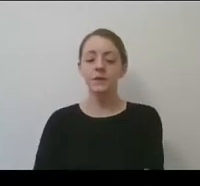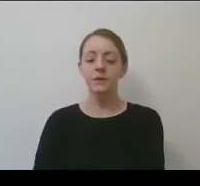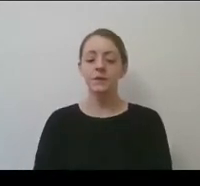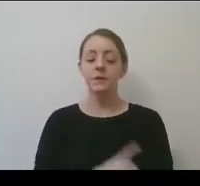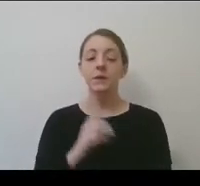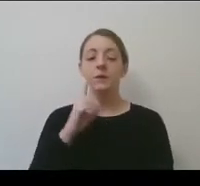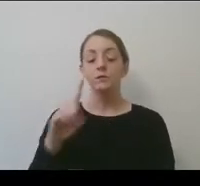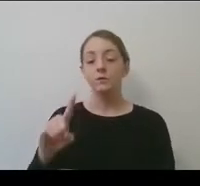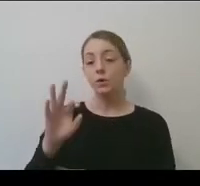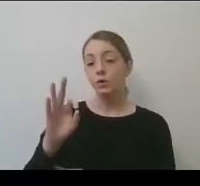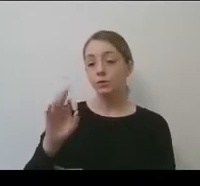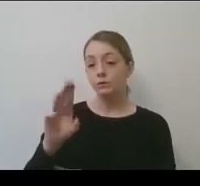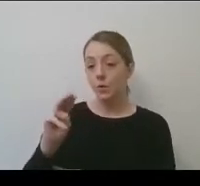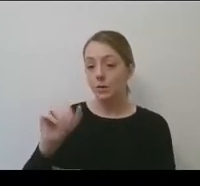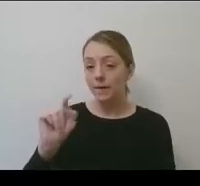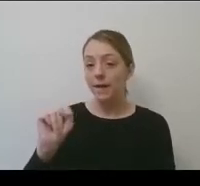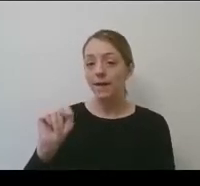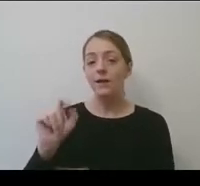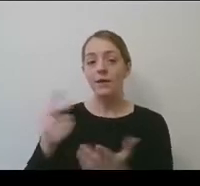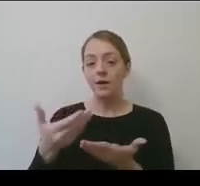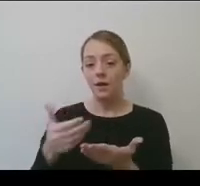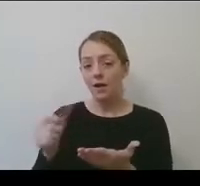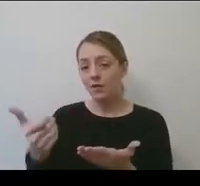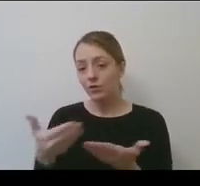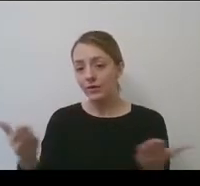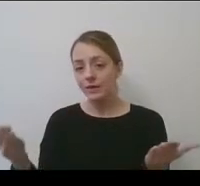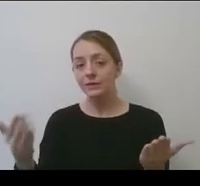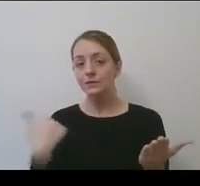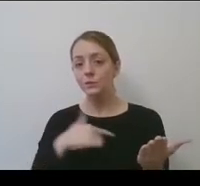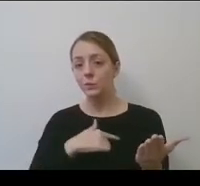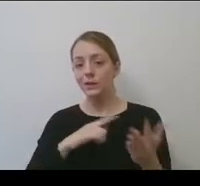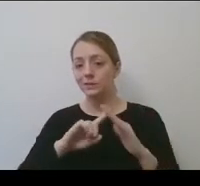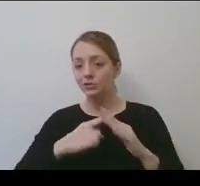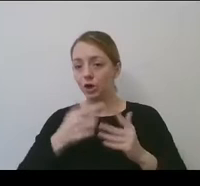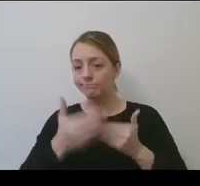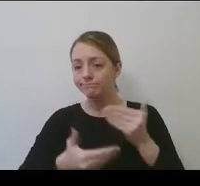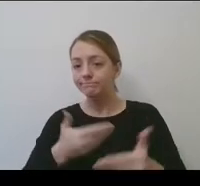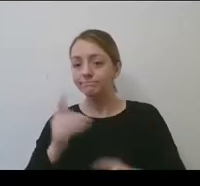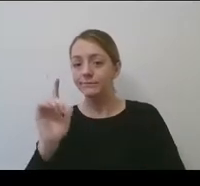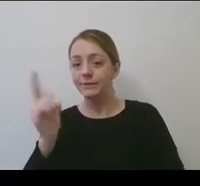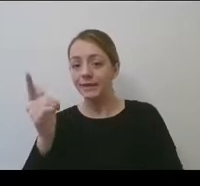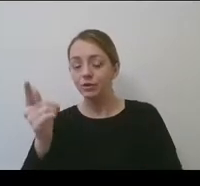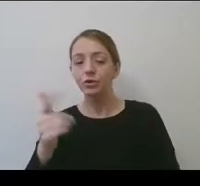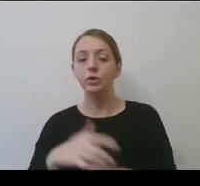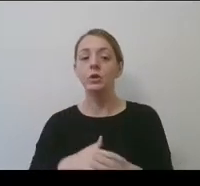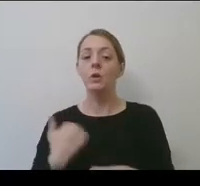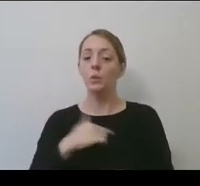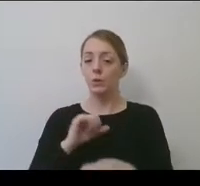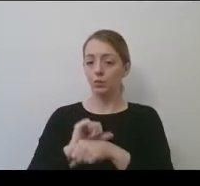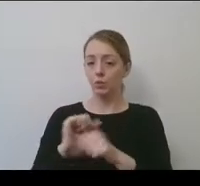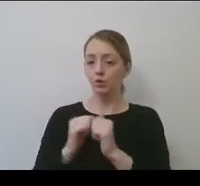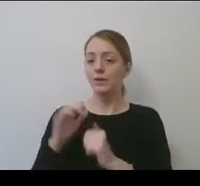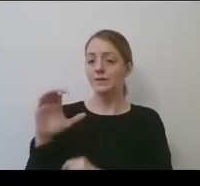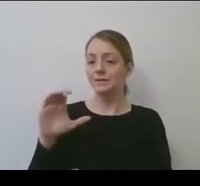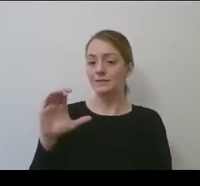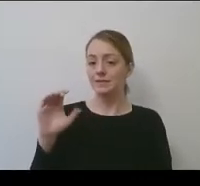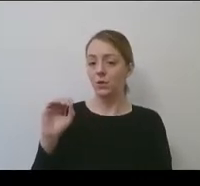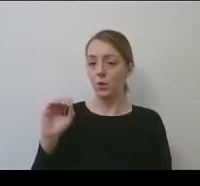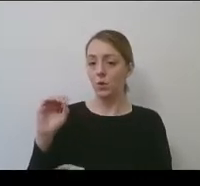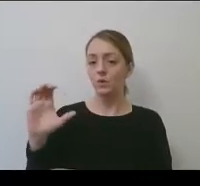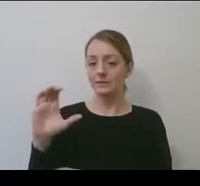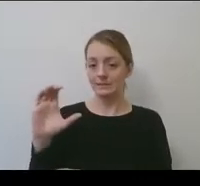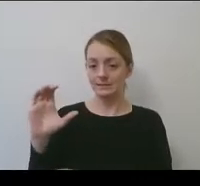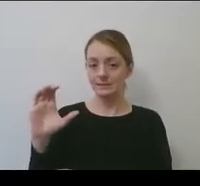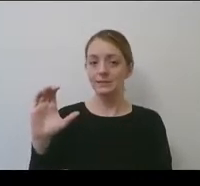some of the other things that we've done a bit later, um, we've worked with COC, the division one competition oversight committee,